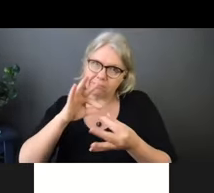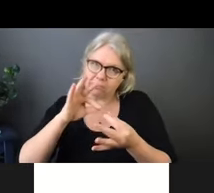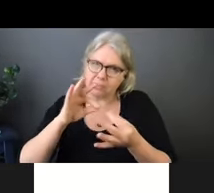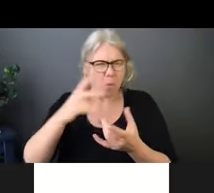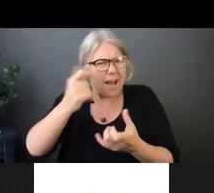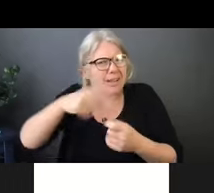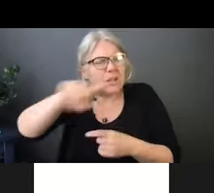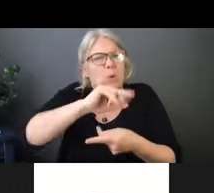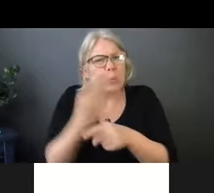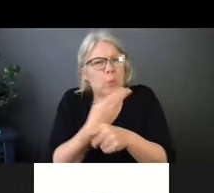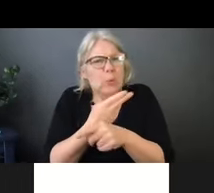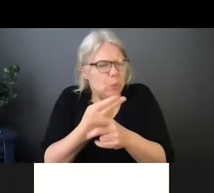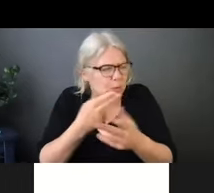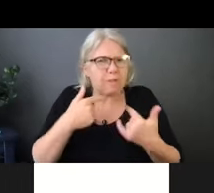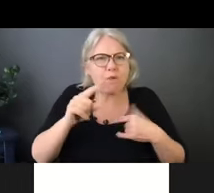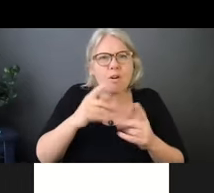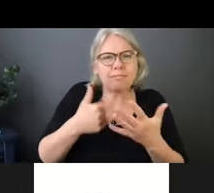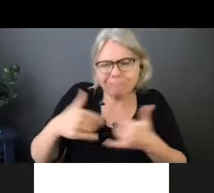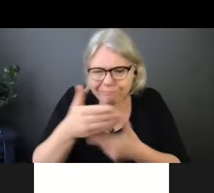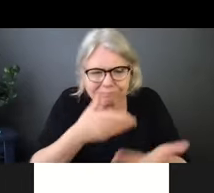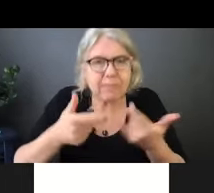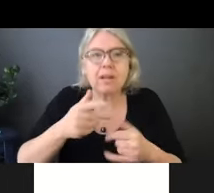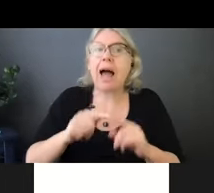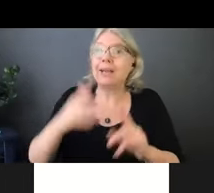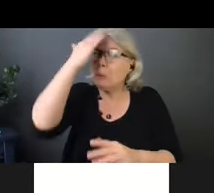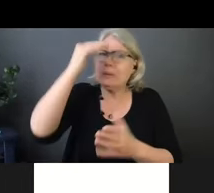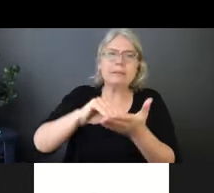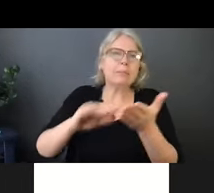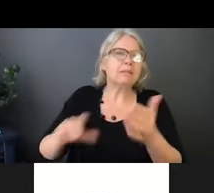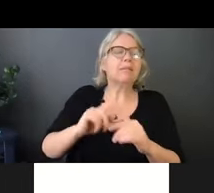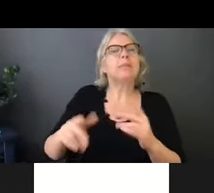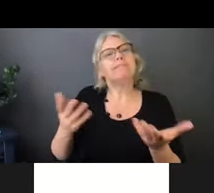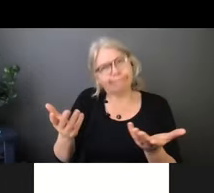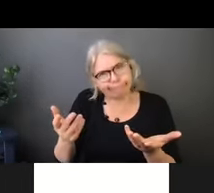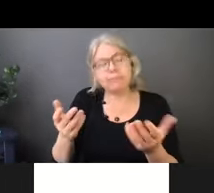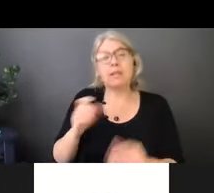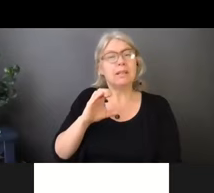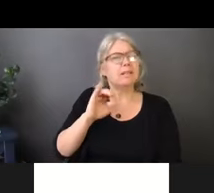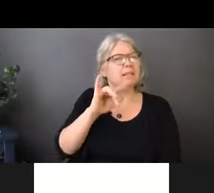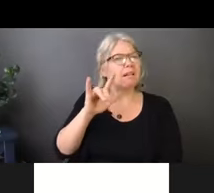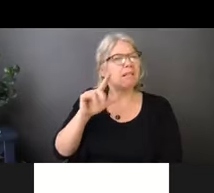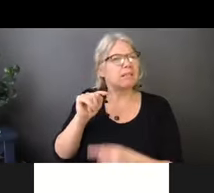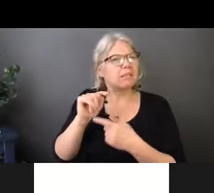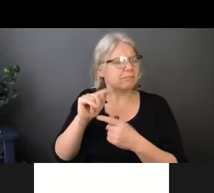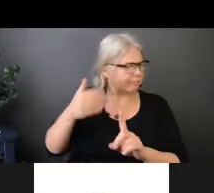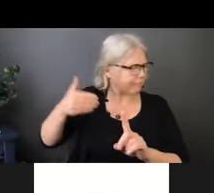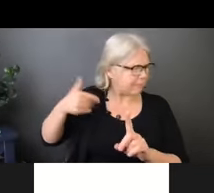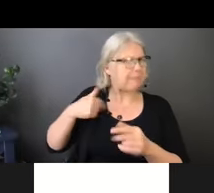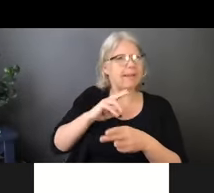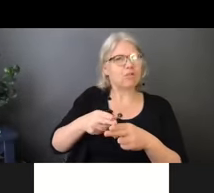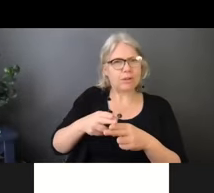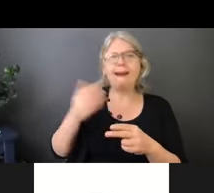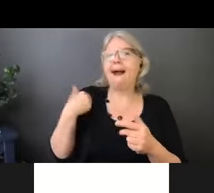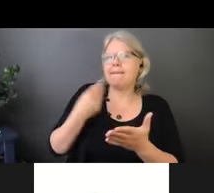They can be expensive. So I know it's hard, but I know SILT has some. Lisa was saying the last two sessions, they've got some direct